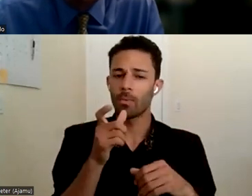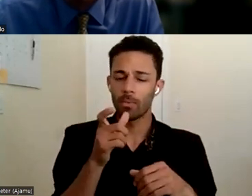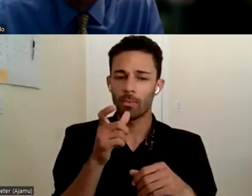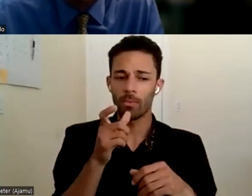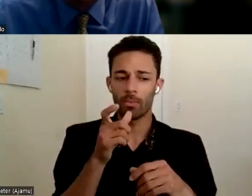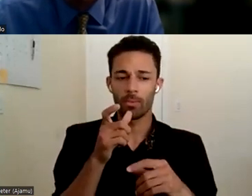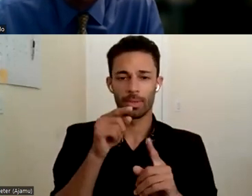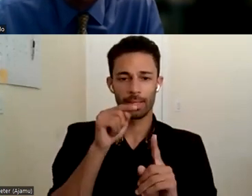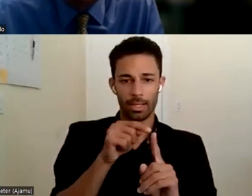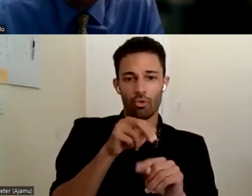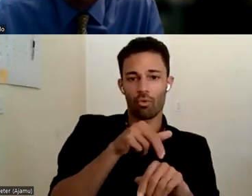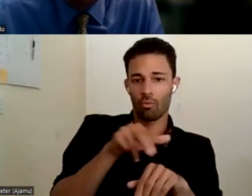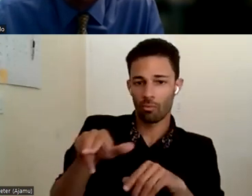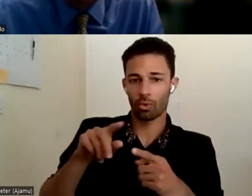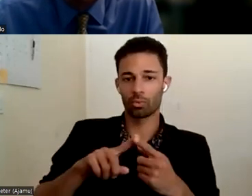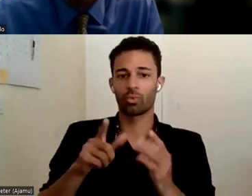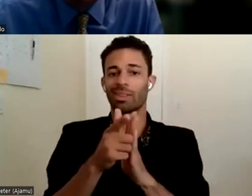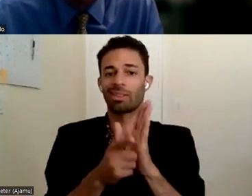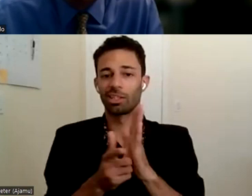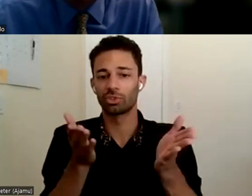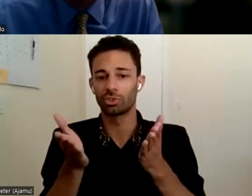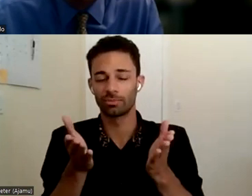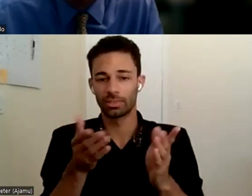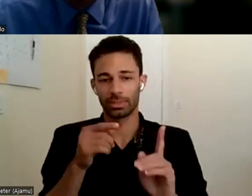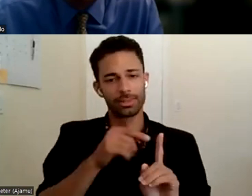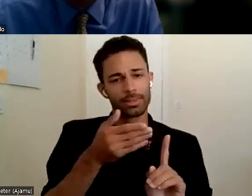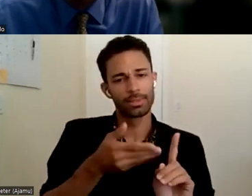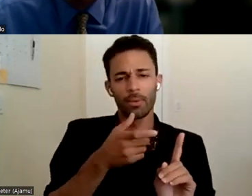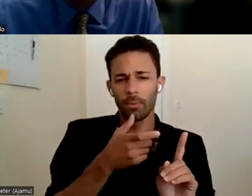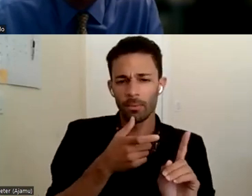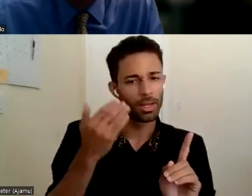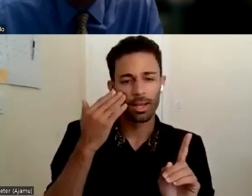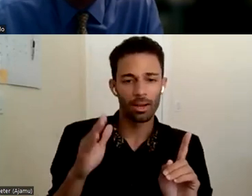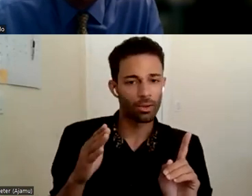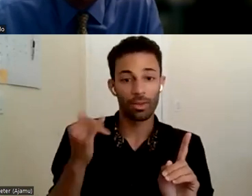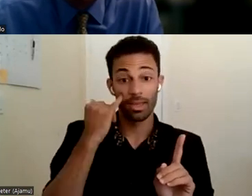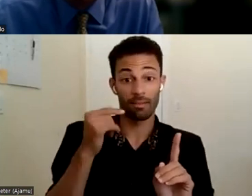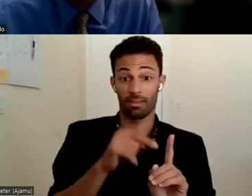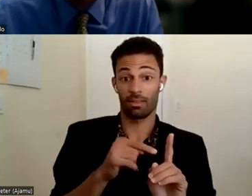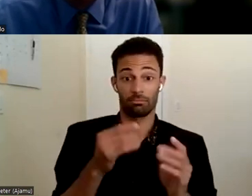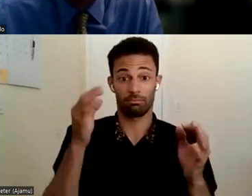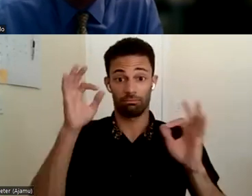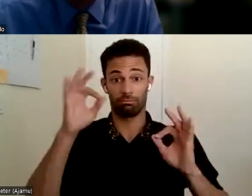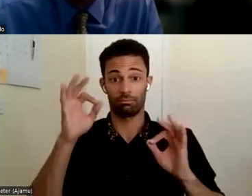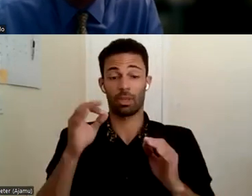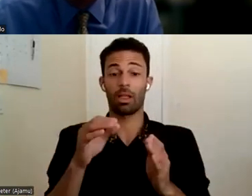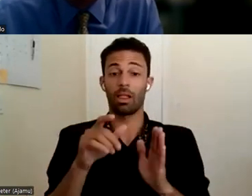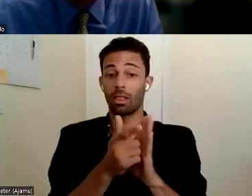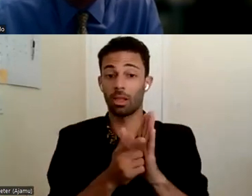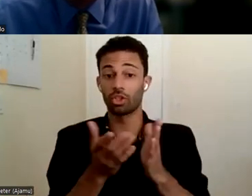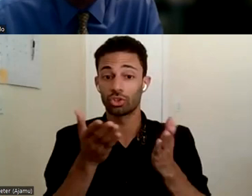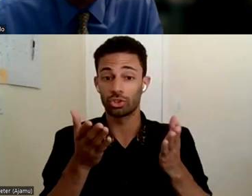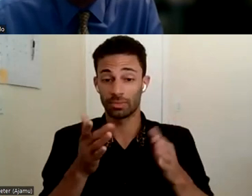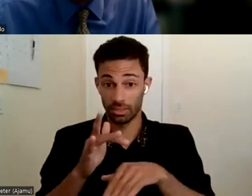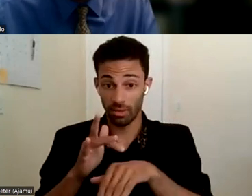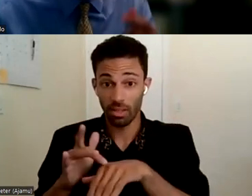to legal services in this situation. Um, if they didn't know that legal services was available, or that there are